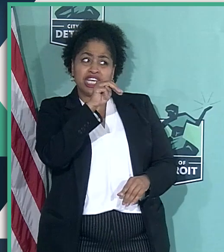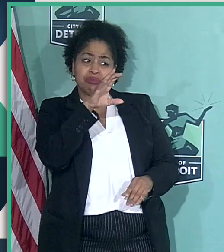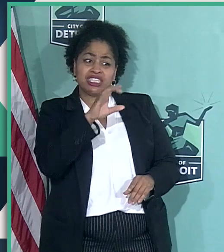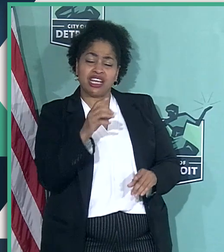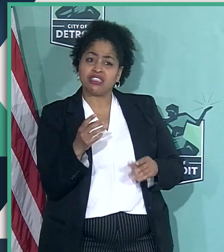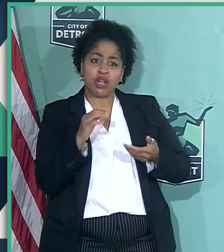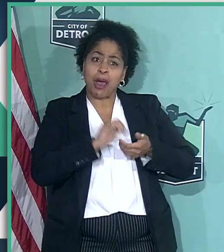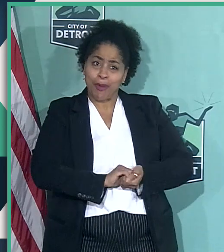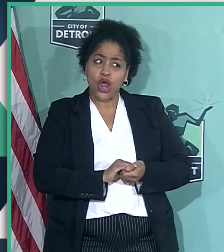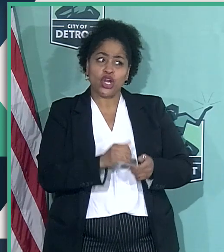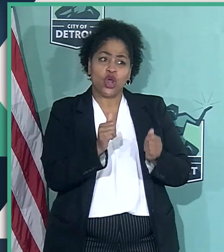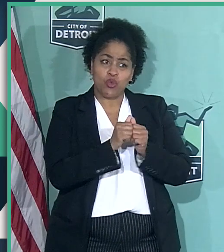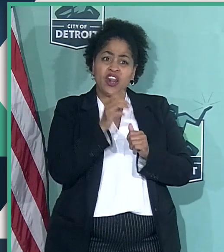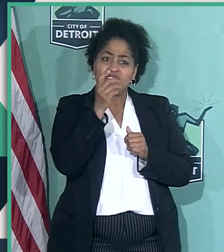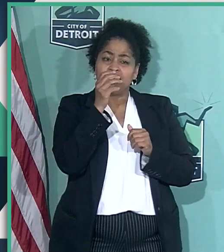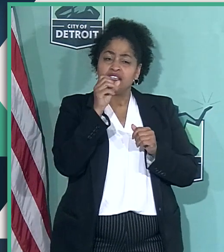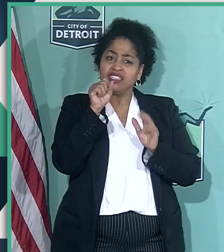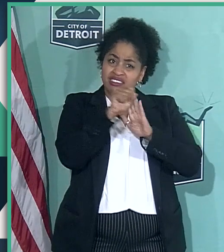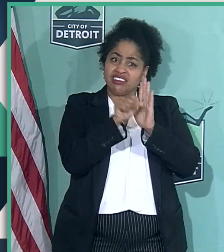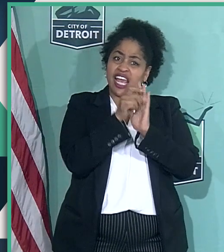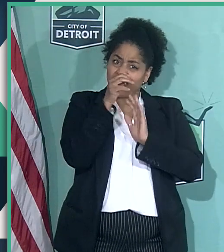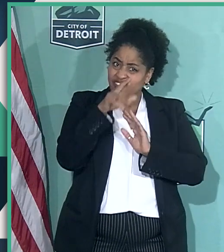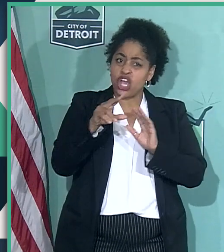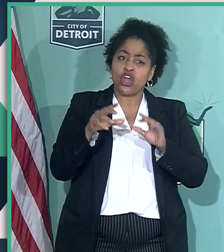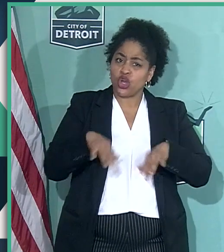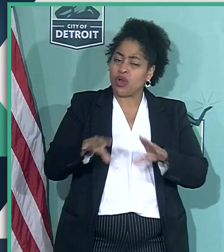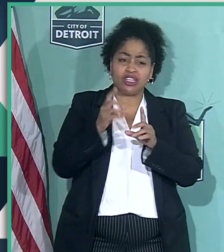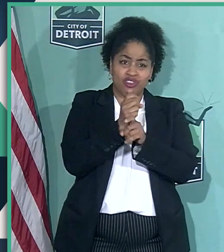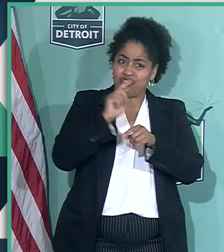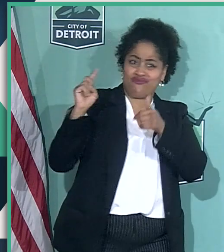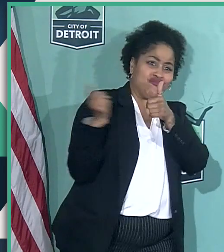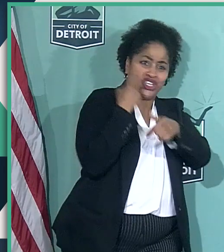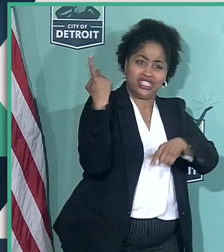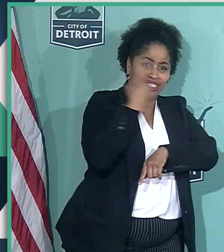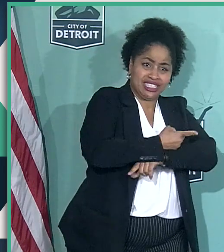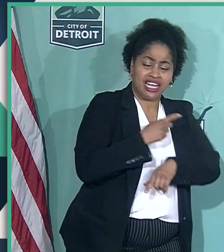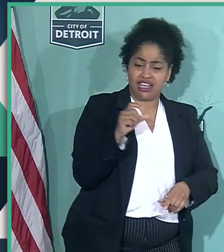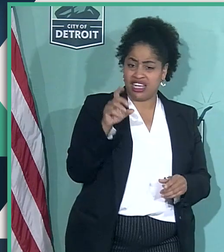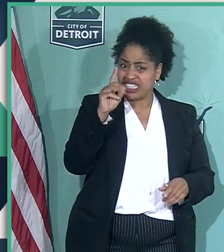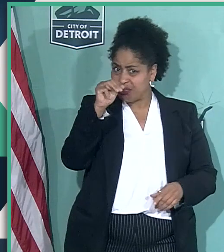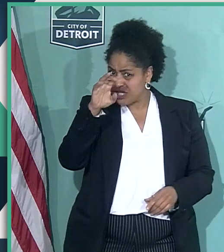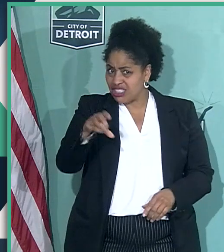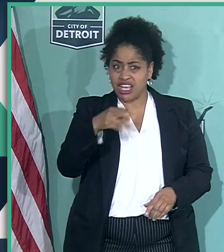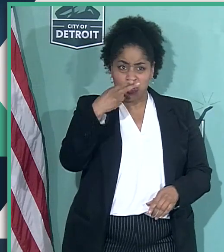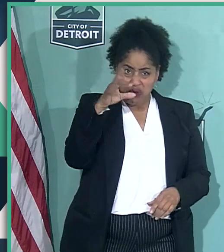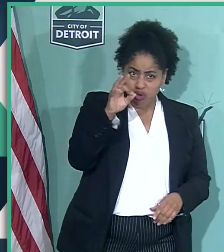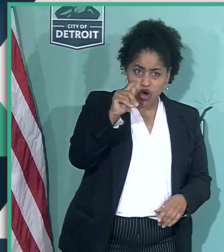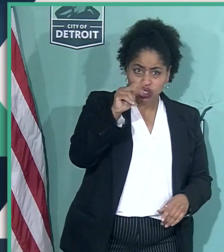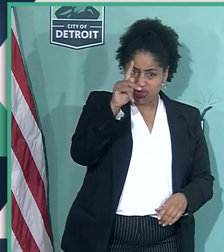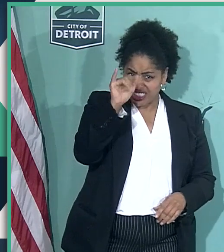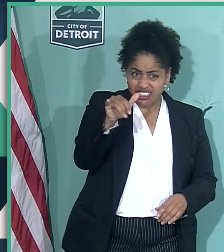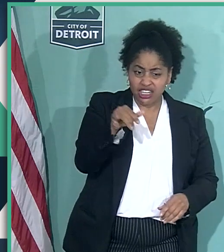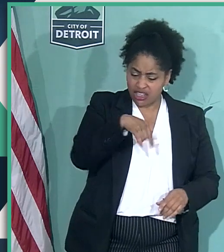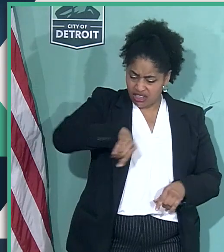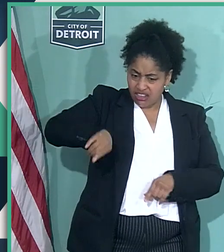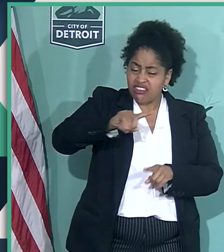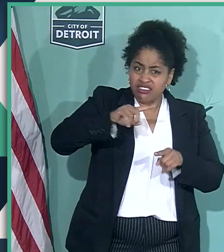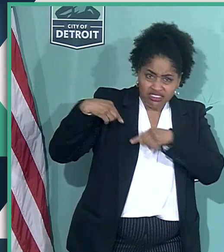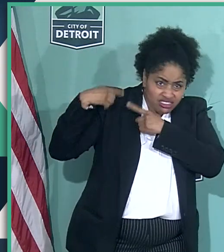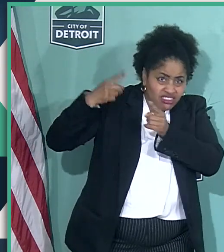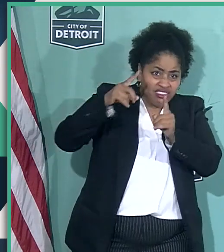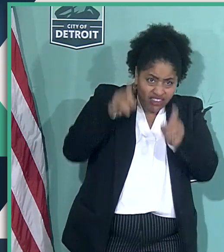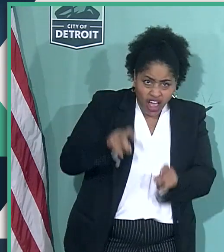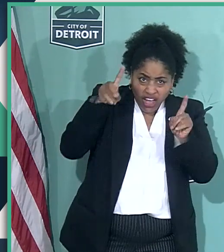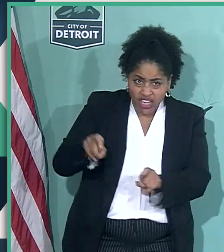of the fairgrounds from day one. Oh, they have. Okay. So DMC, Henry Ford, and Trinity have been doing that testing from day one.